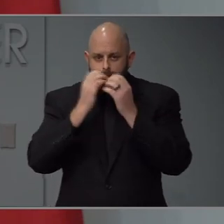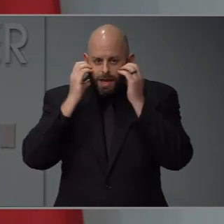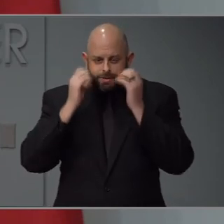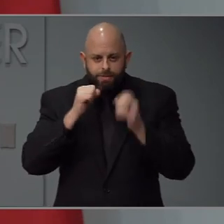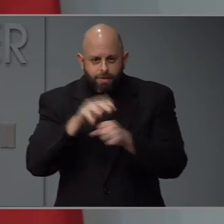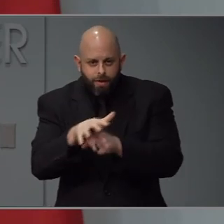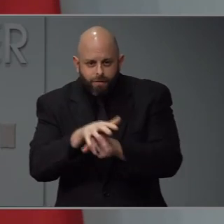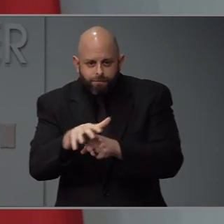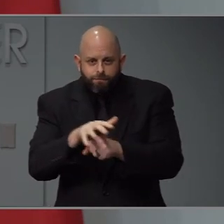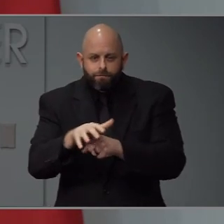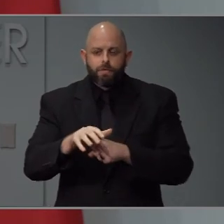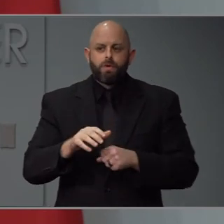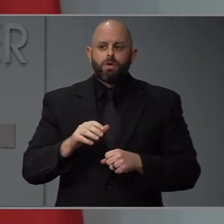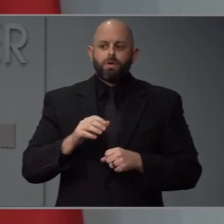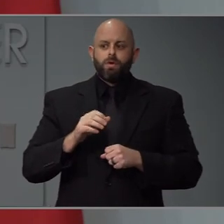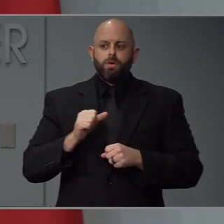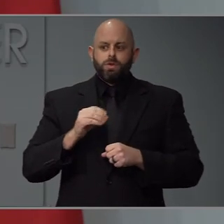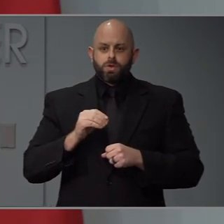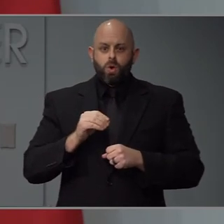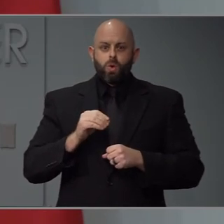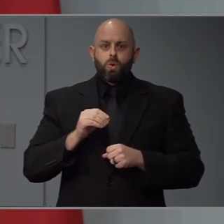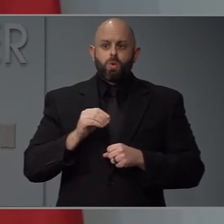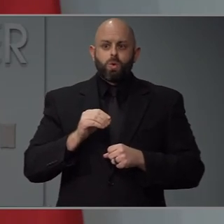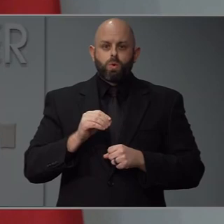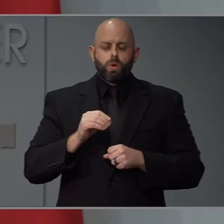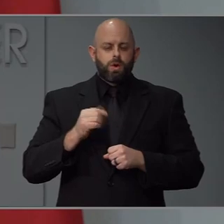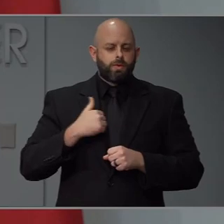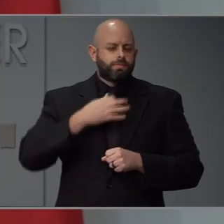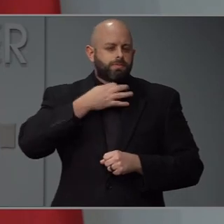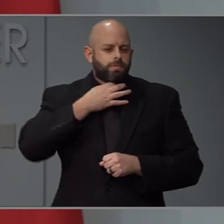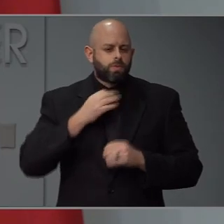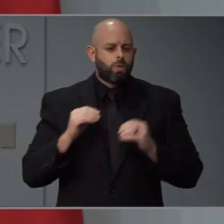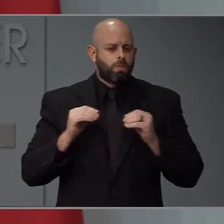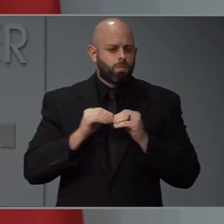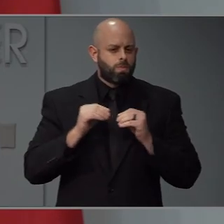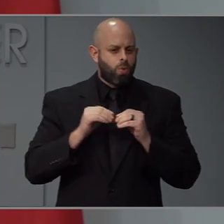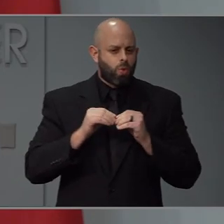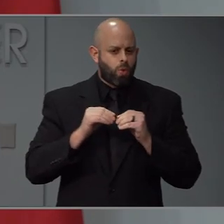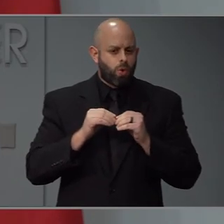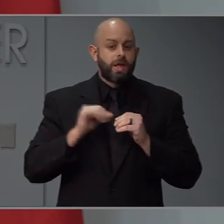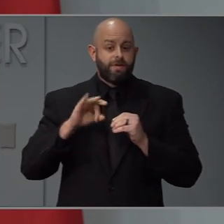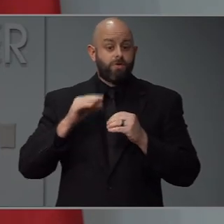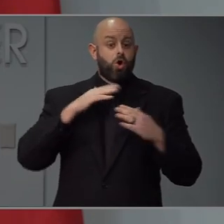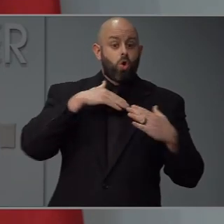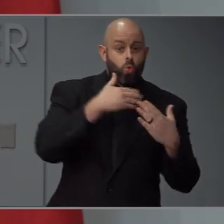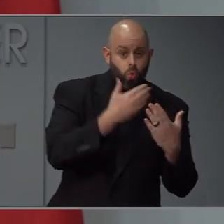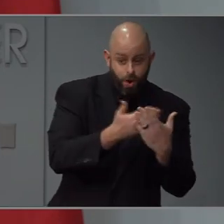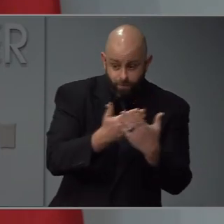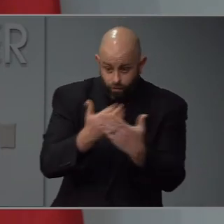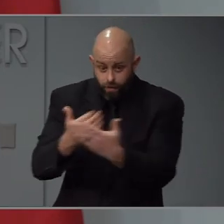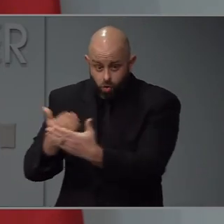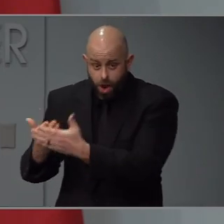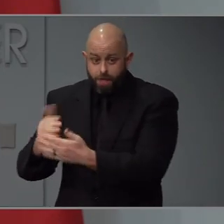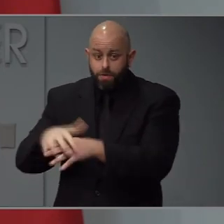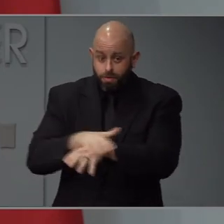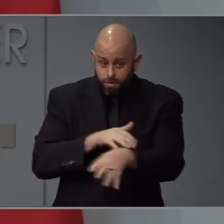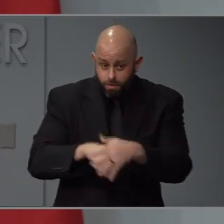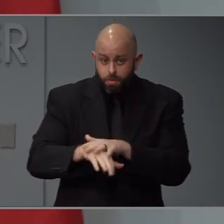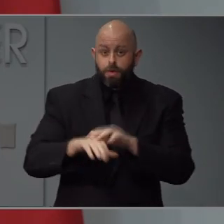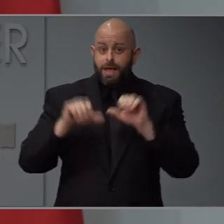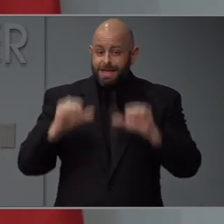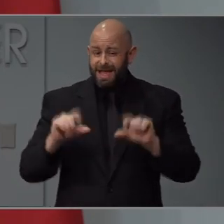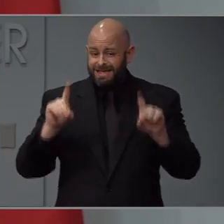free up some more testing capacity in the near future and also with some other private tests coming online.